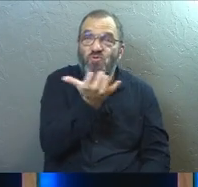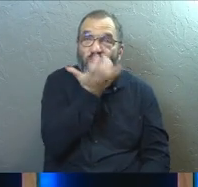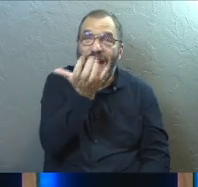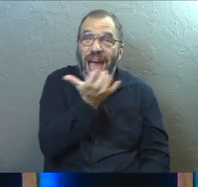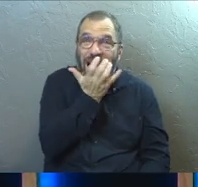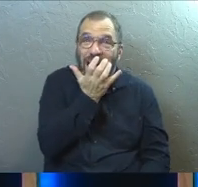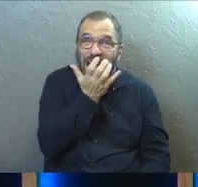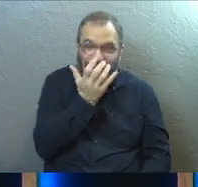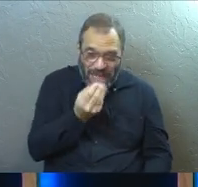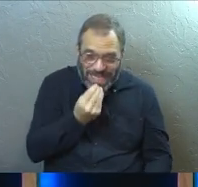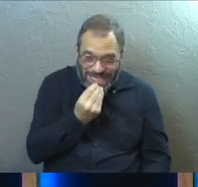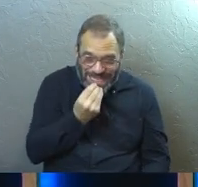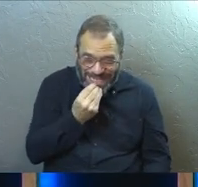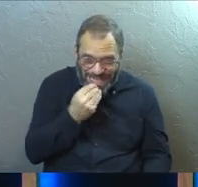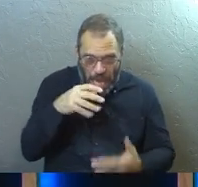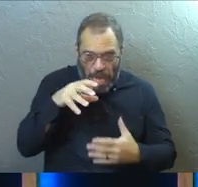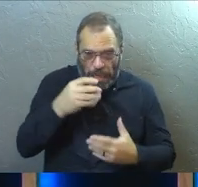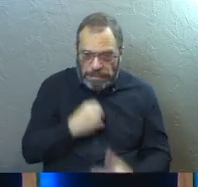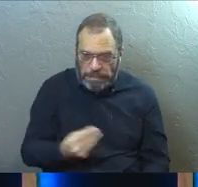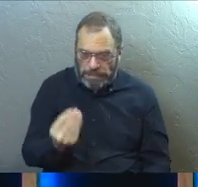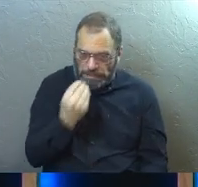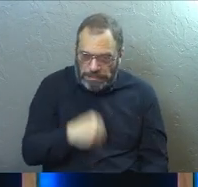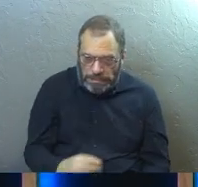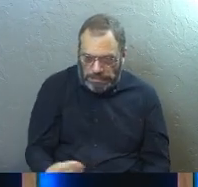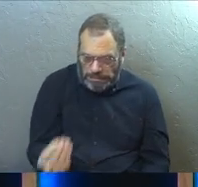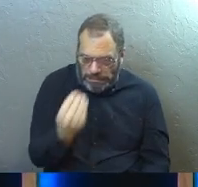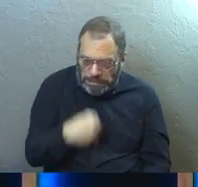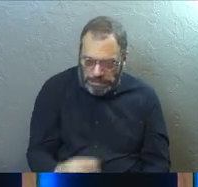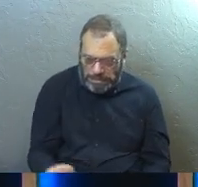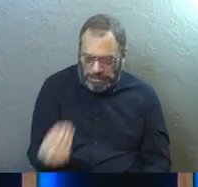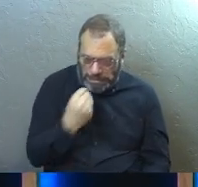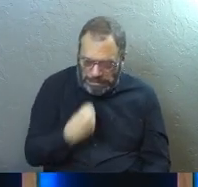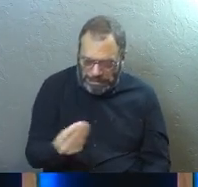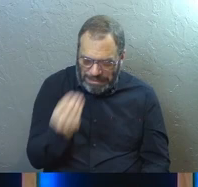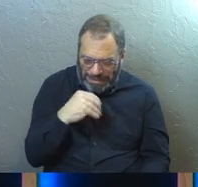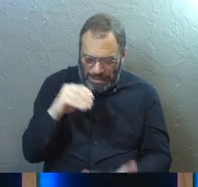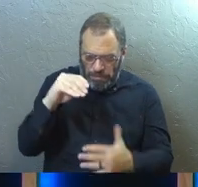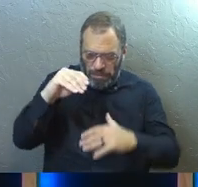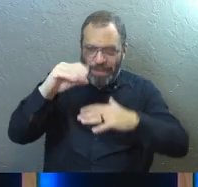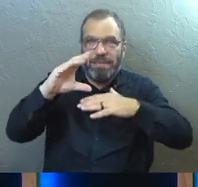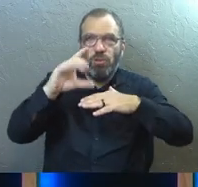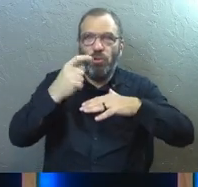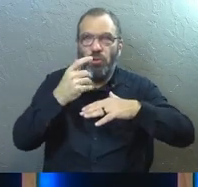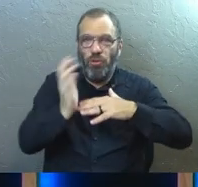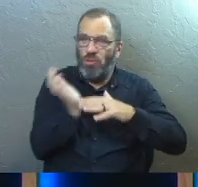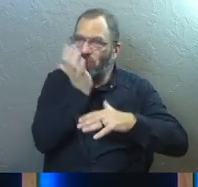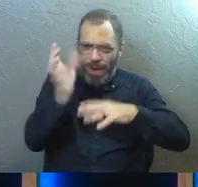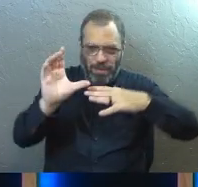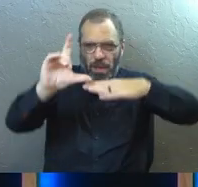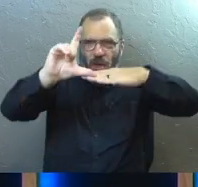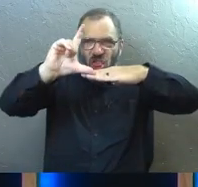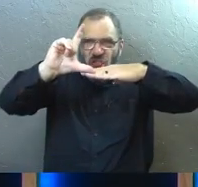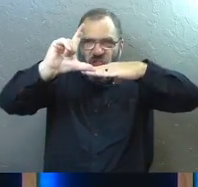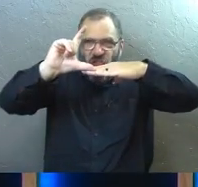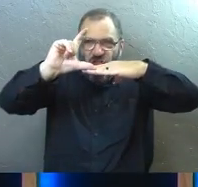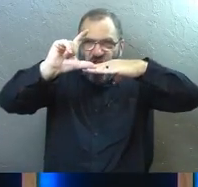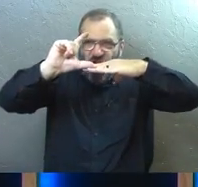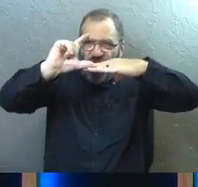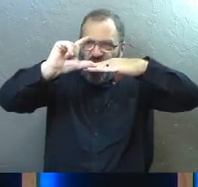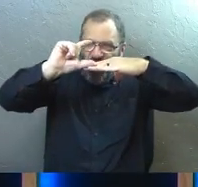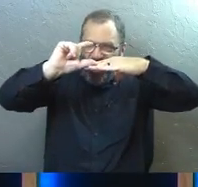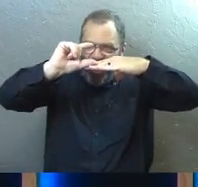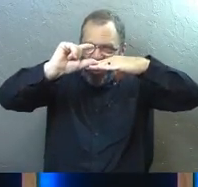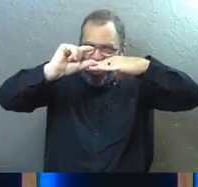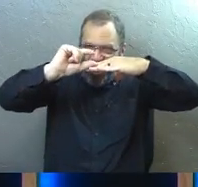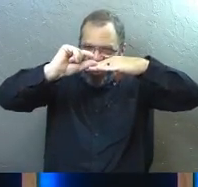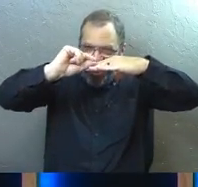Because they'll eat the grass and they'll just keep eating. They'll keep eating right down to the roots and they'll actually decimate the